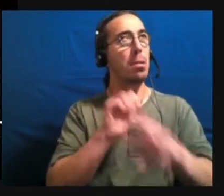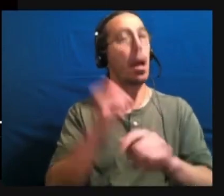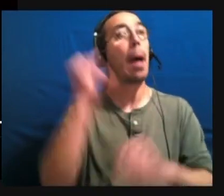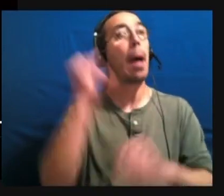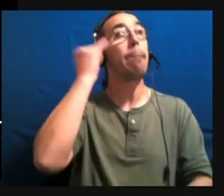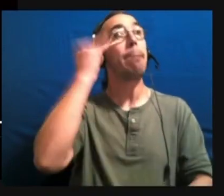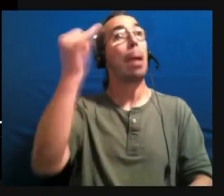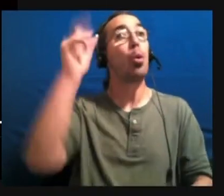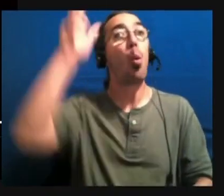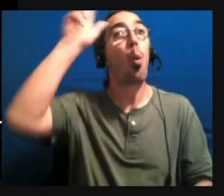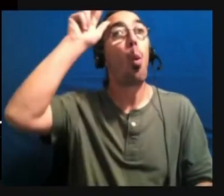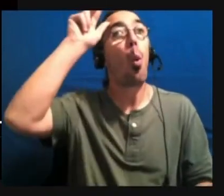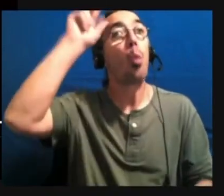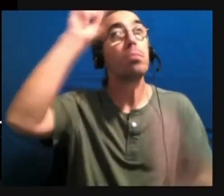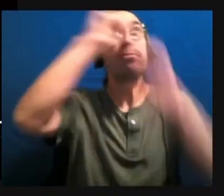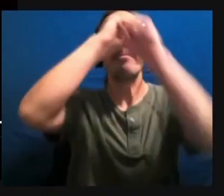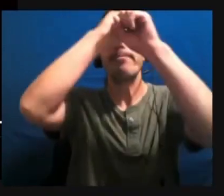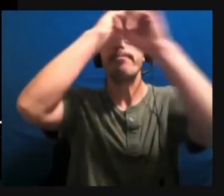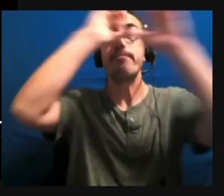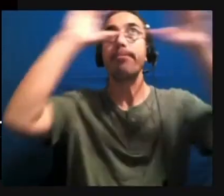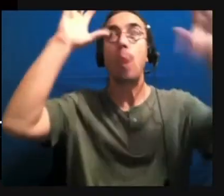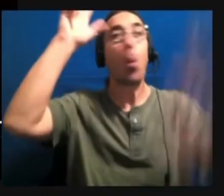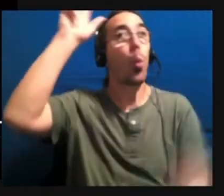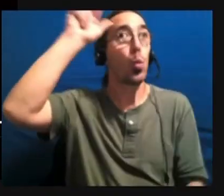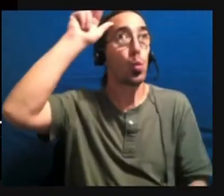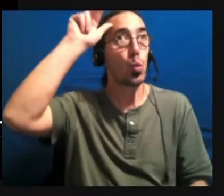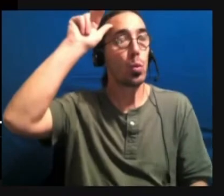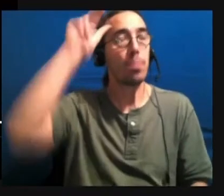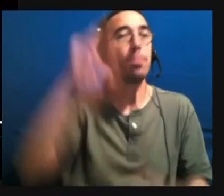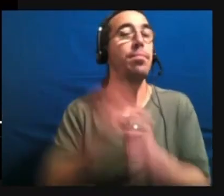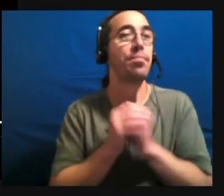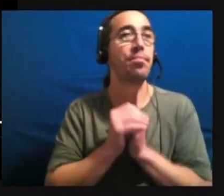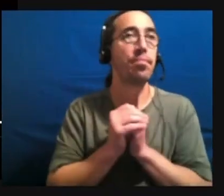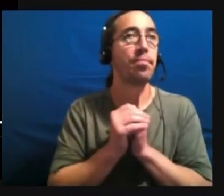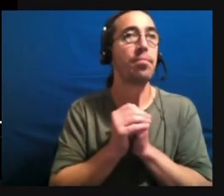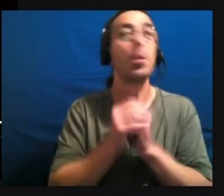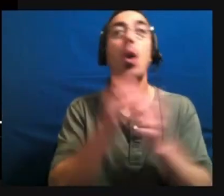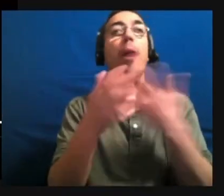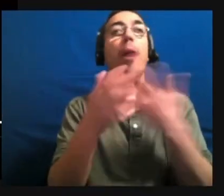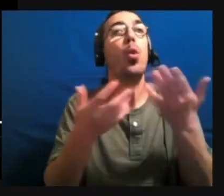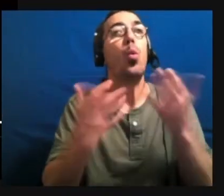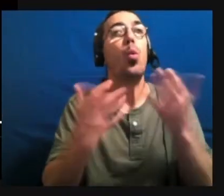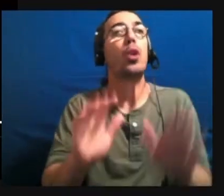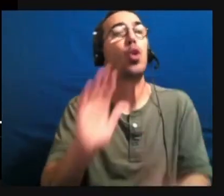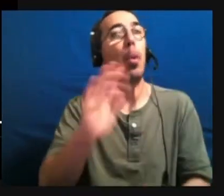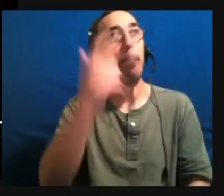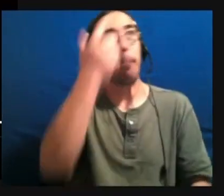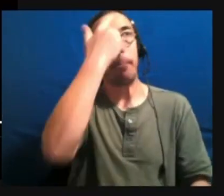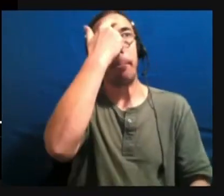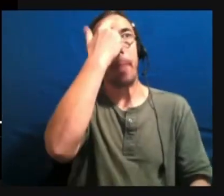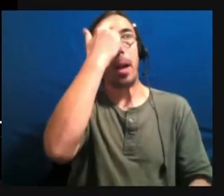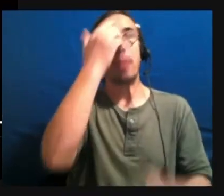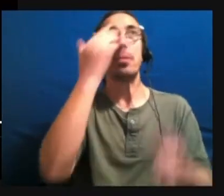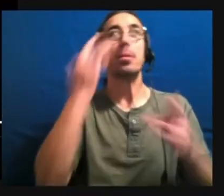Picture it in your mind, or imagine it in whatever way your mind naturally gravitates to.